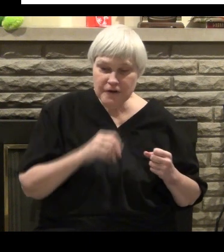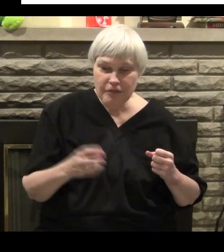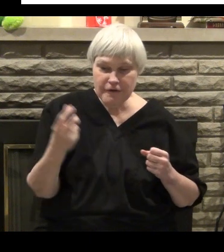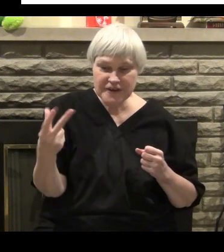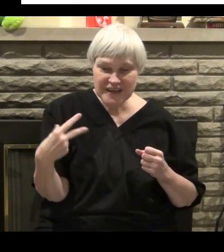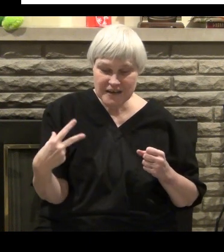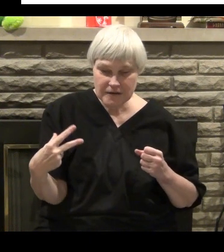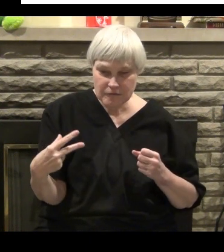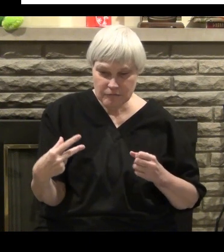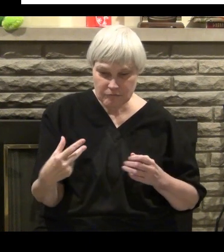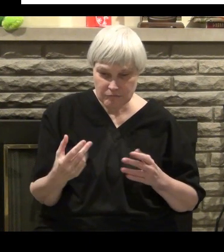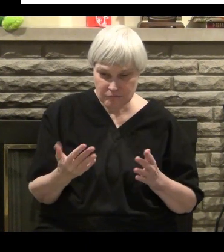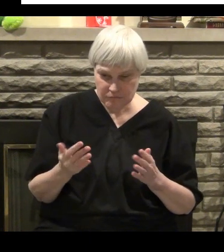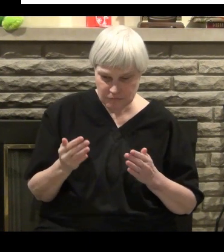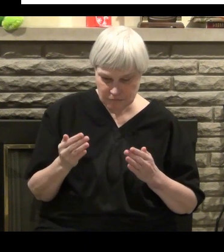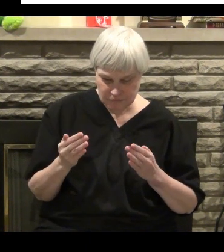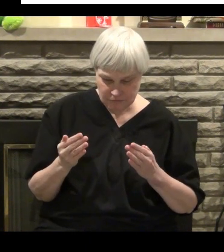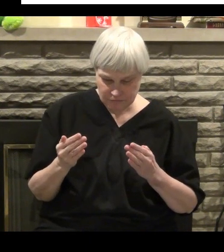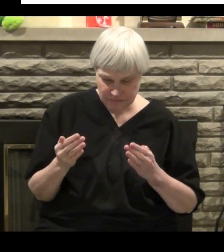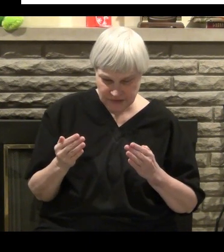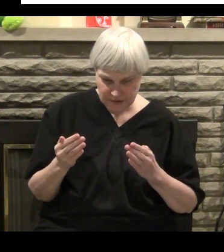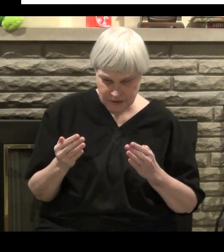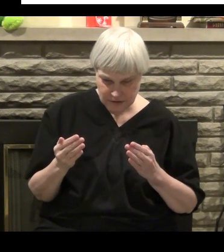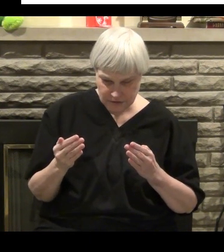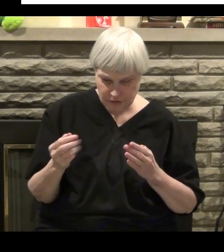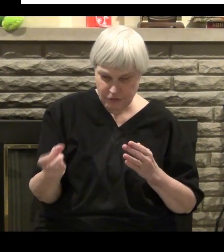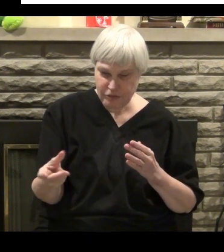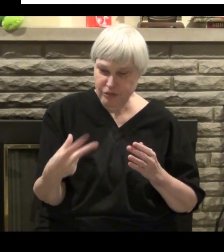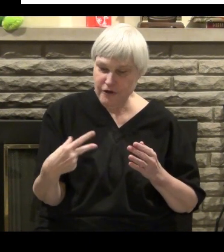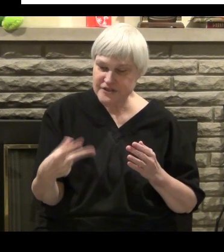Yep. I was saved when I was 13.